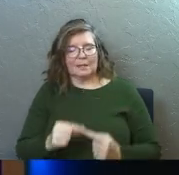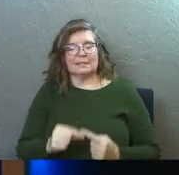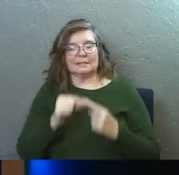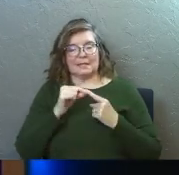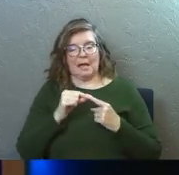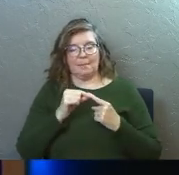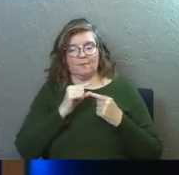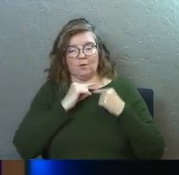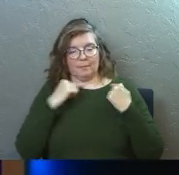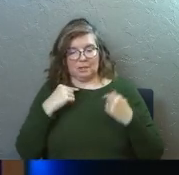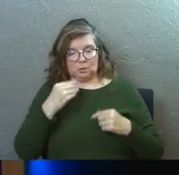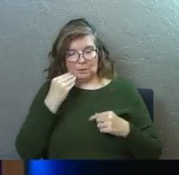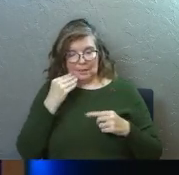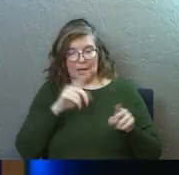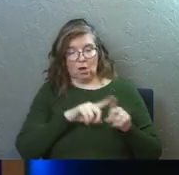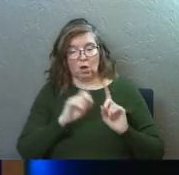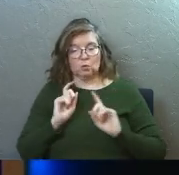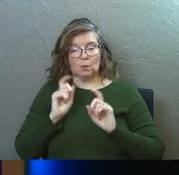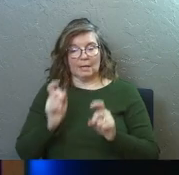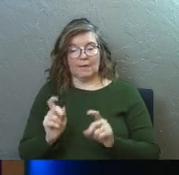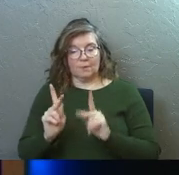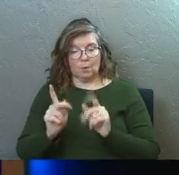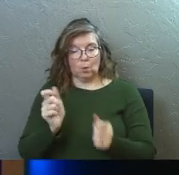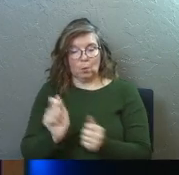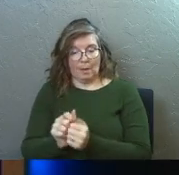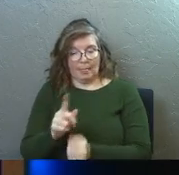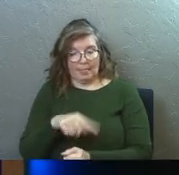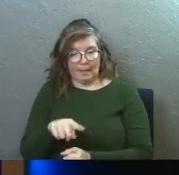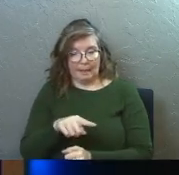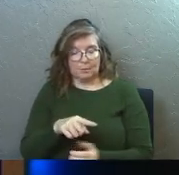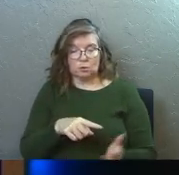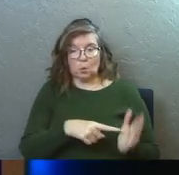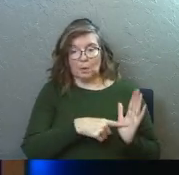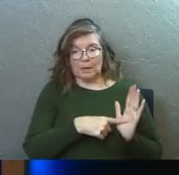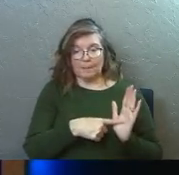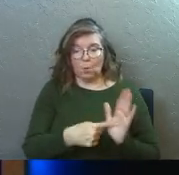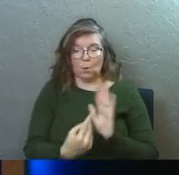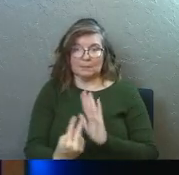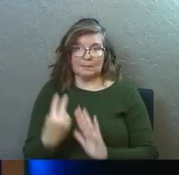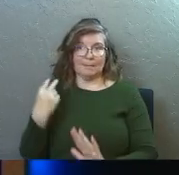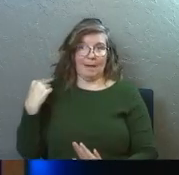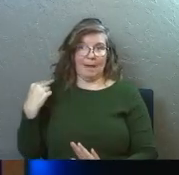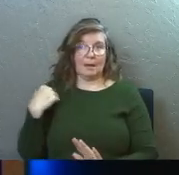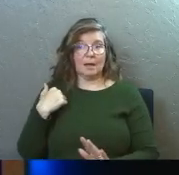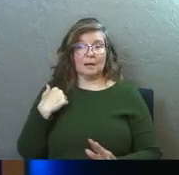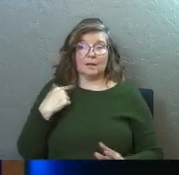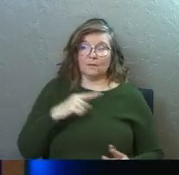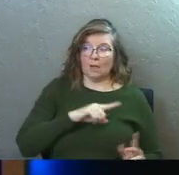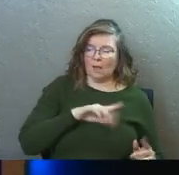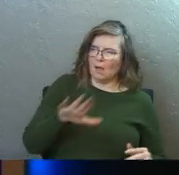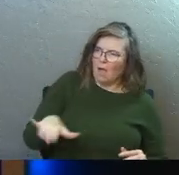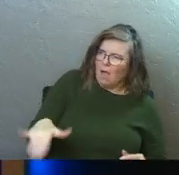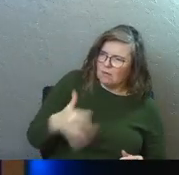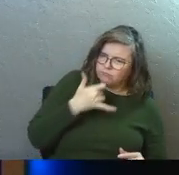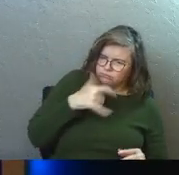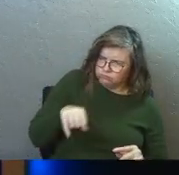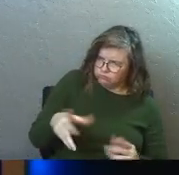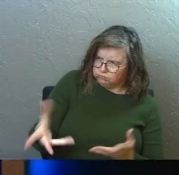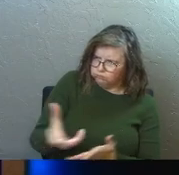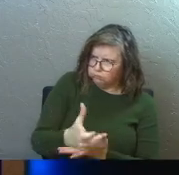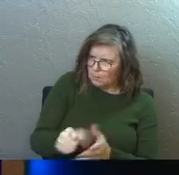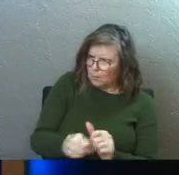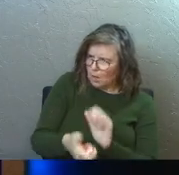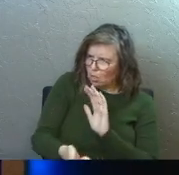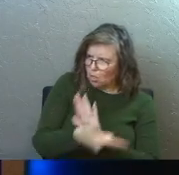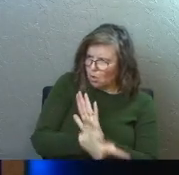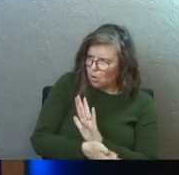the priest to eat, and also gave it to those who were with him, right? So he points back as the Pharisees come against him and try to attack him with this, aren't they